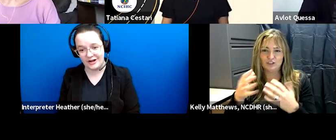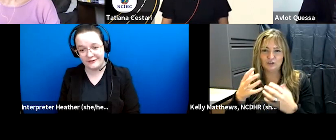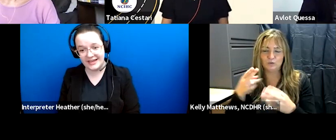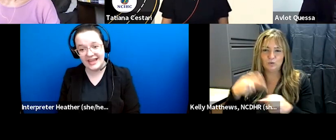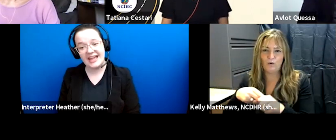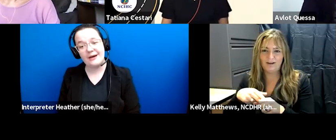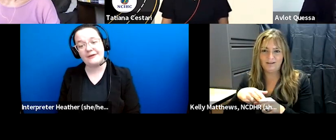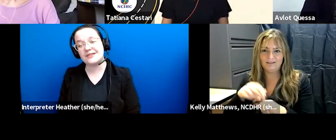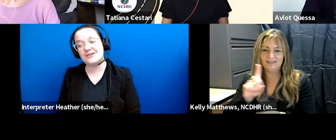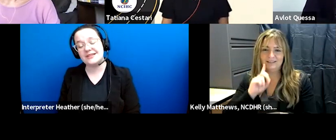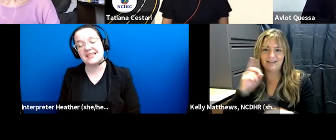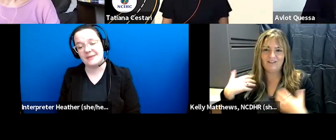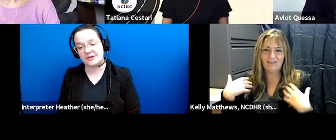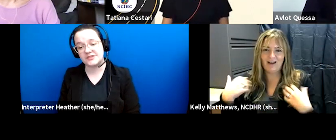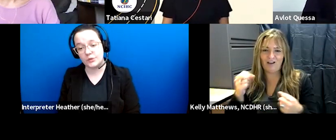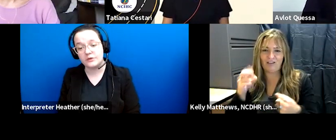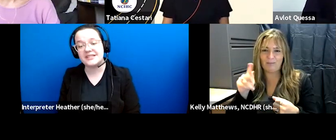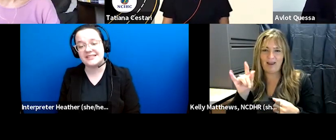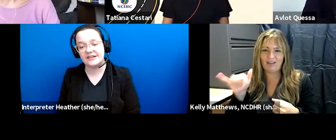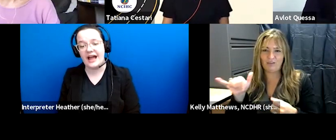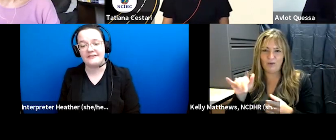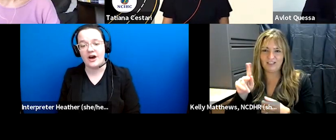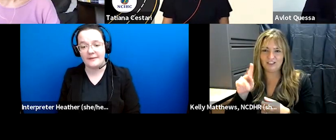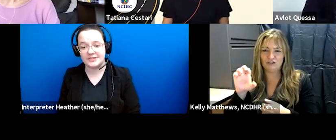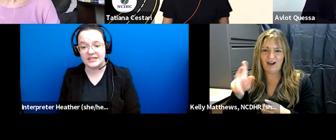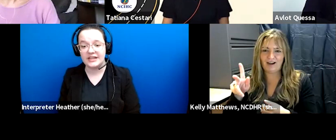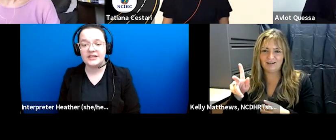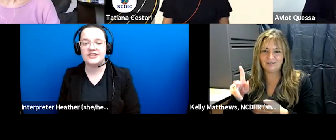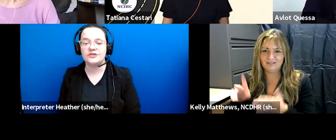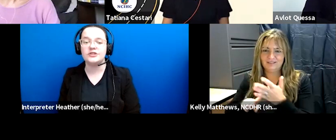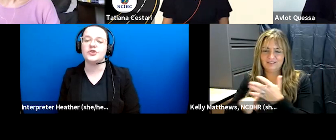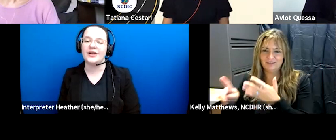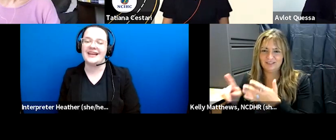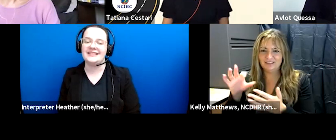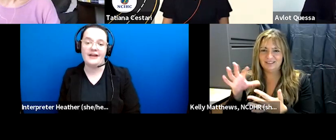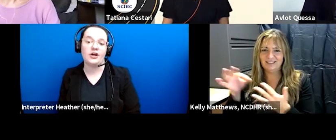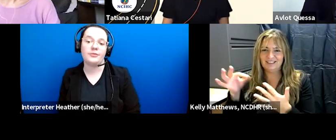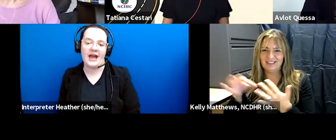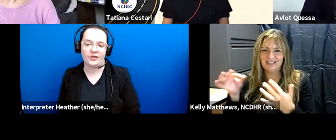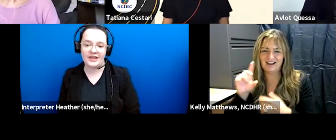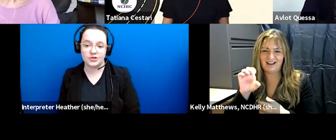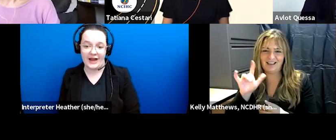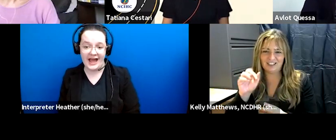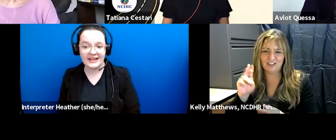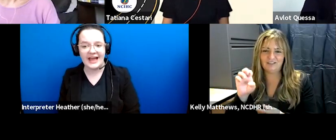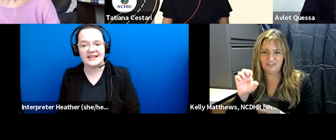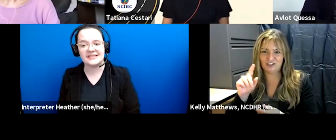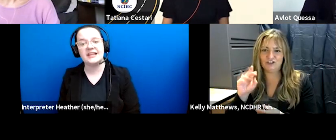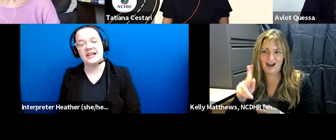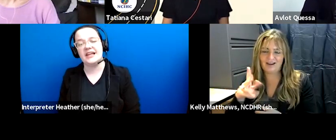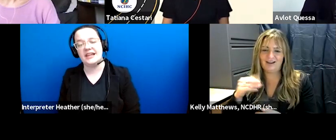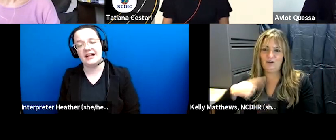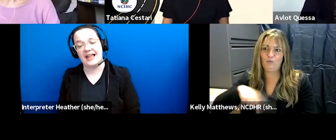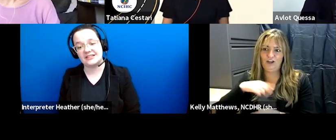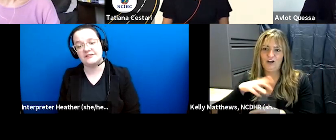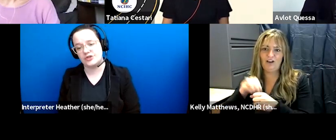that during covid however the students in the medical school did still have the option to join a deaf health pathway track as